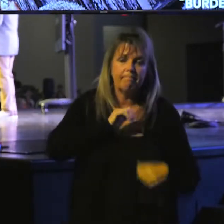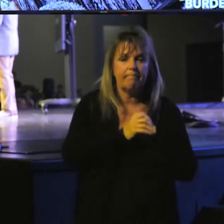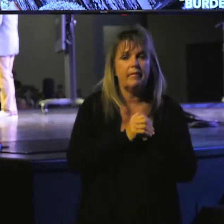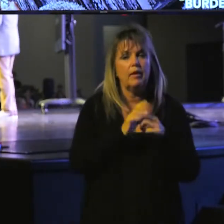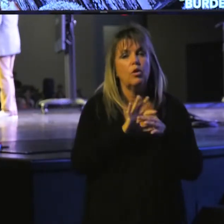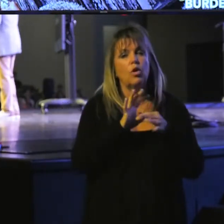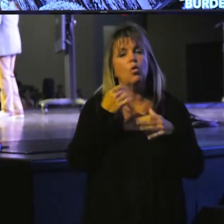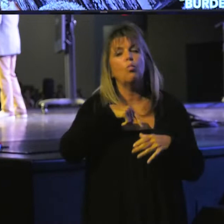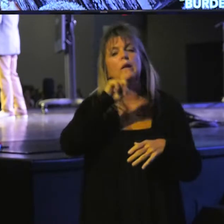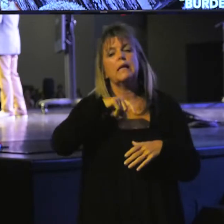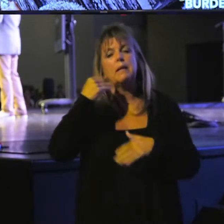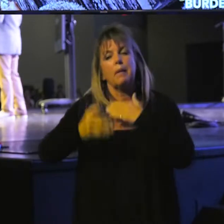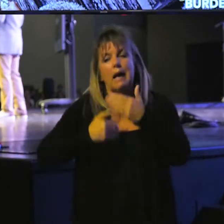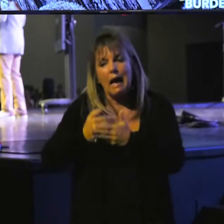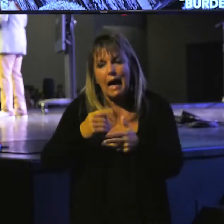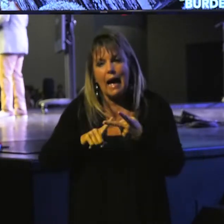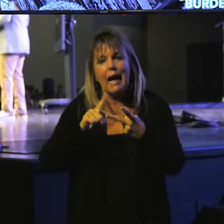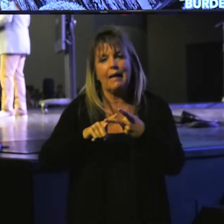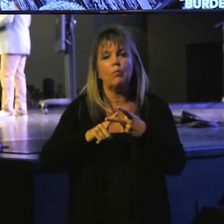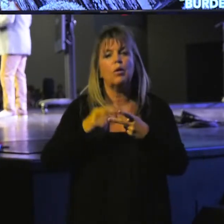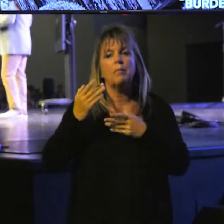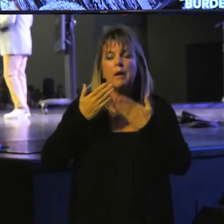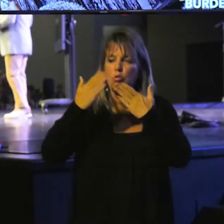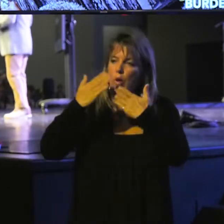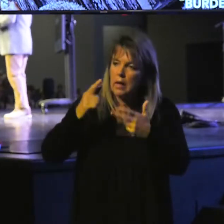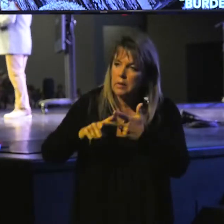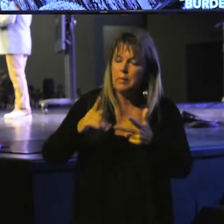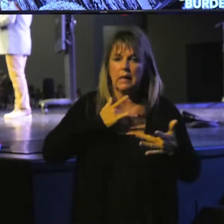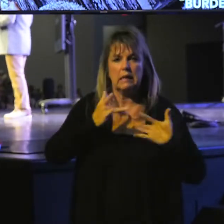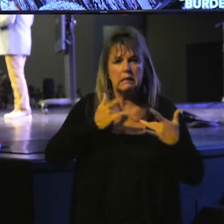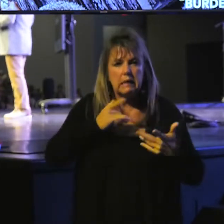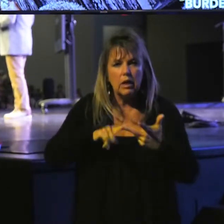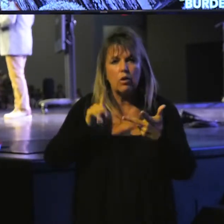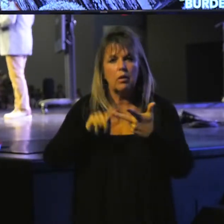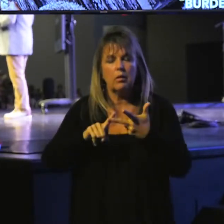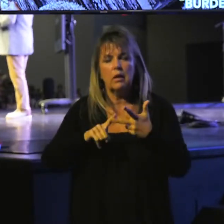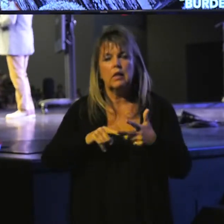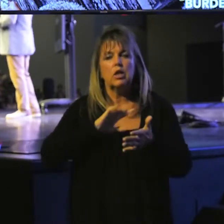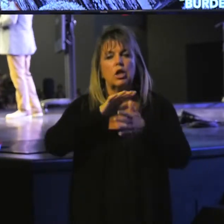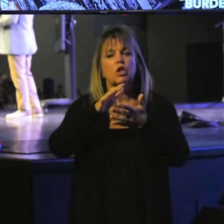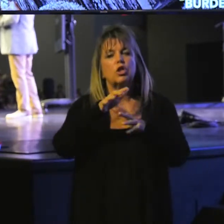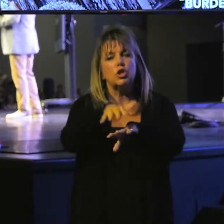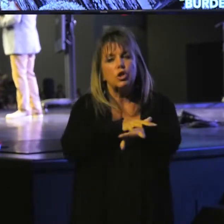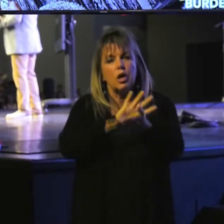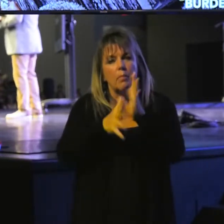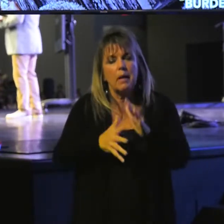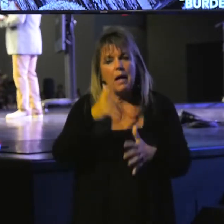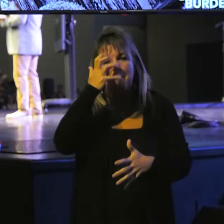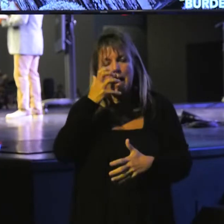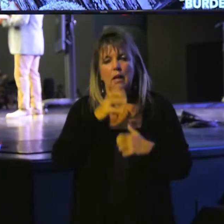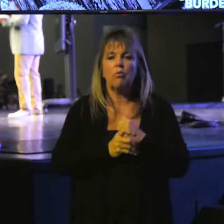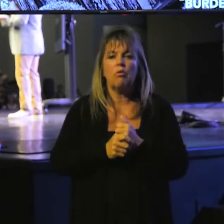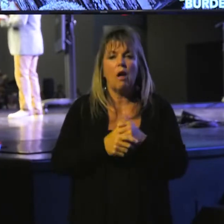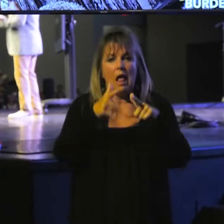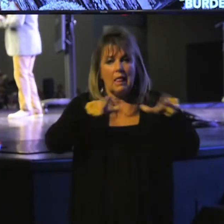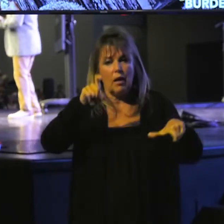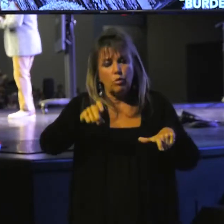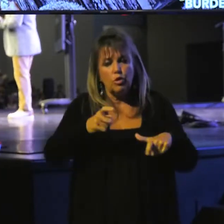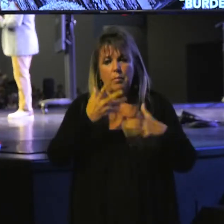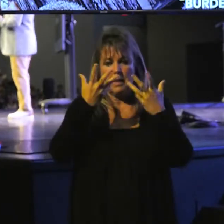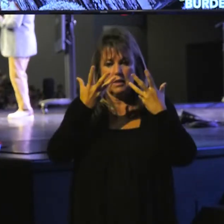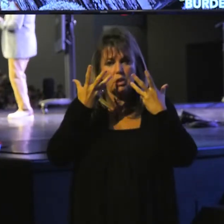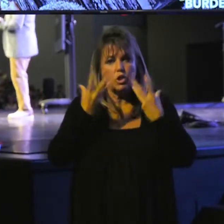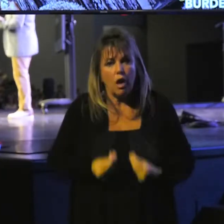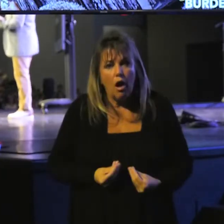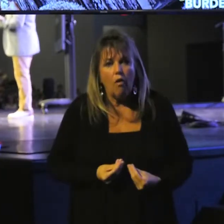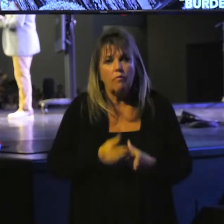says we are to be kind. We are to be gracious. We're to be considerate. We're to be slow to anger. We're to be soft in our language. We are not to